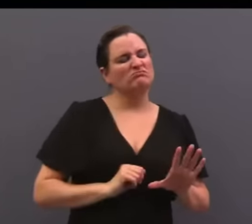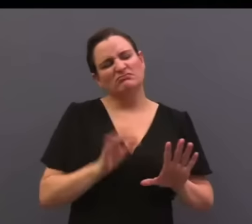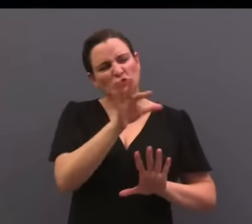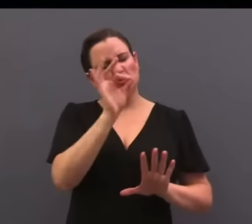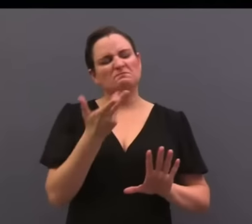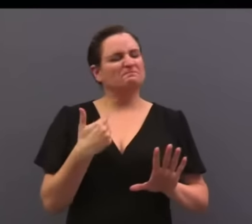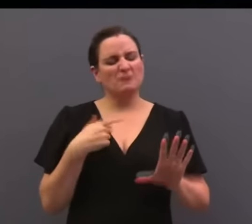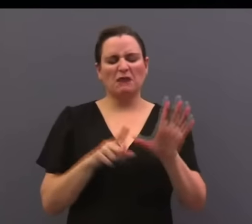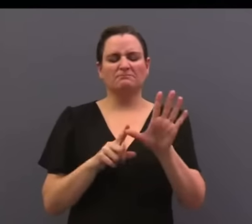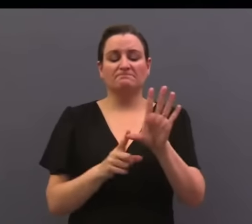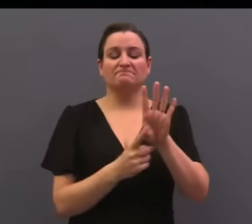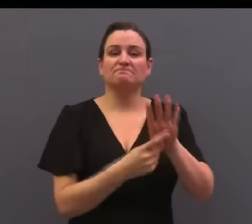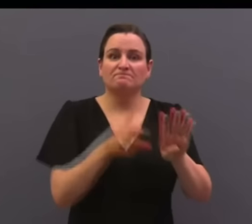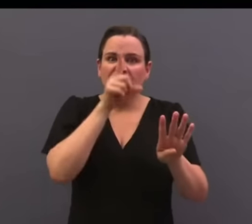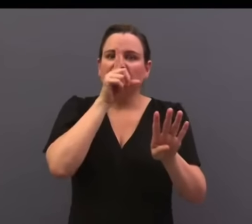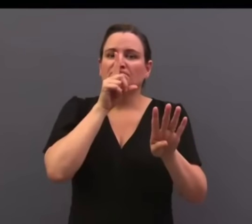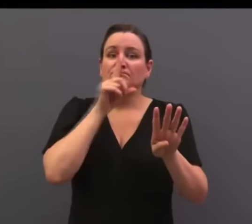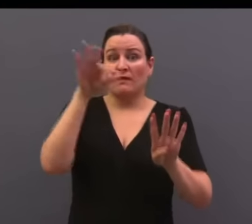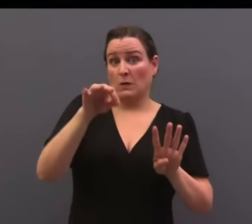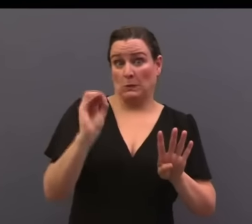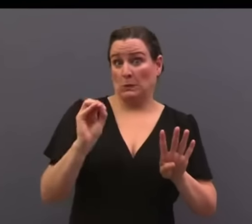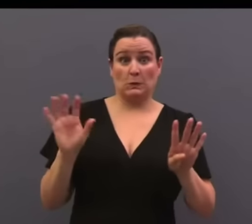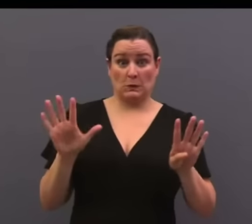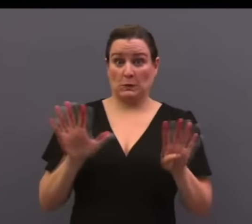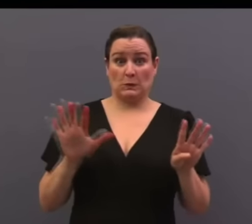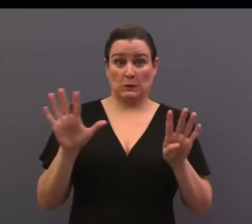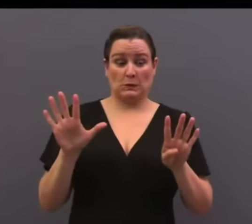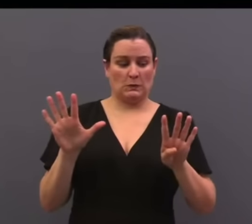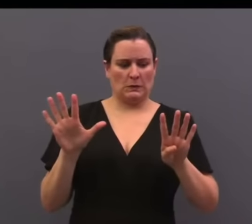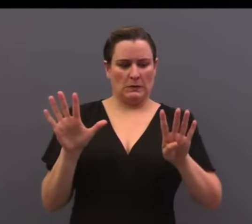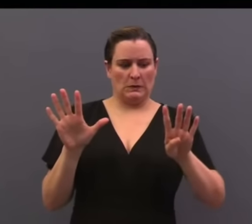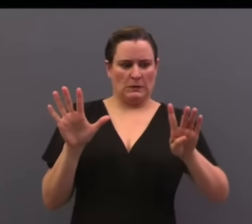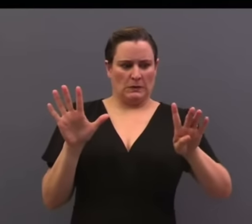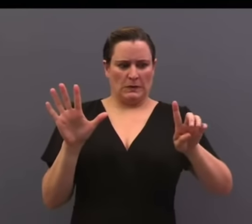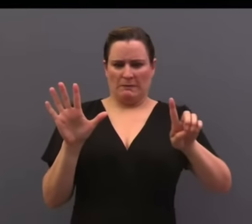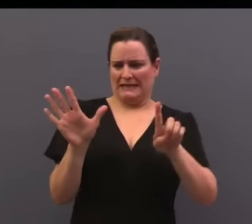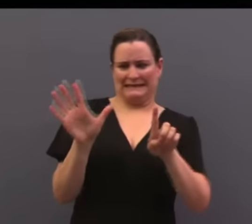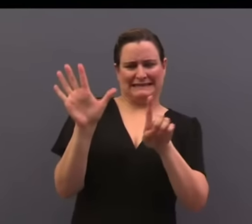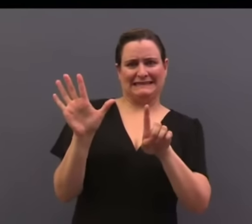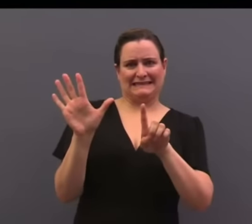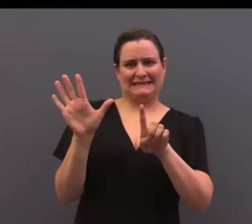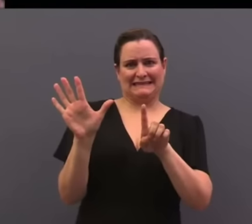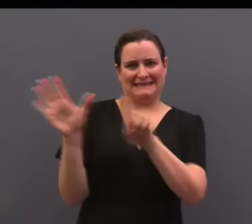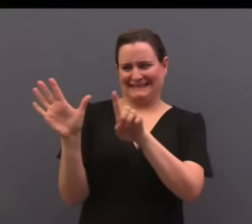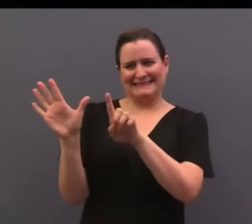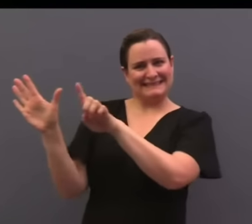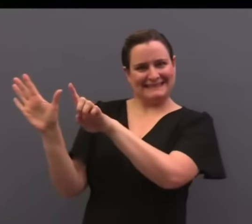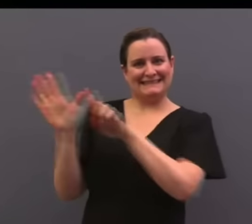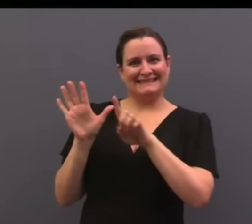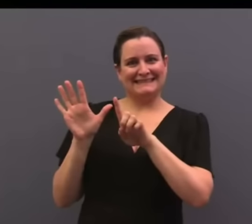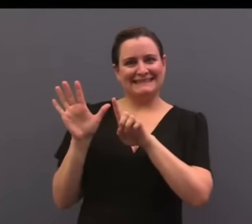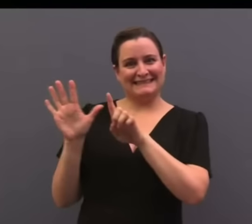What happens now? Now the ANC gets six out of nine, and six out of